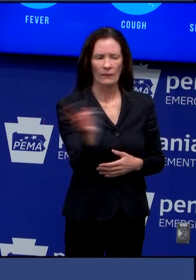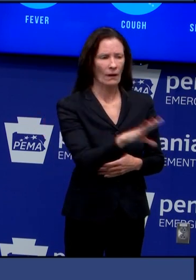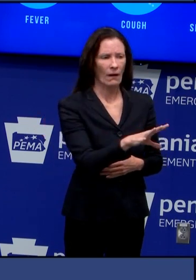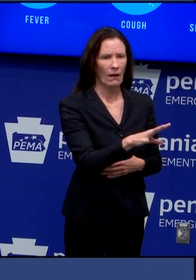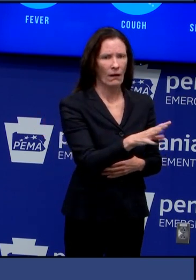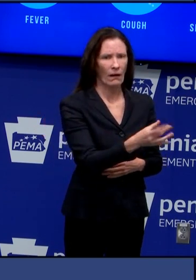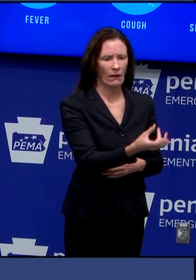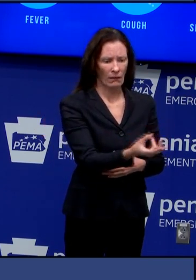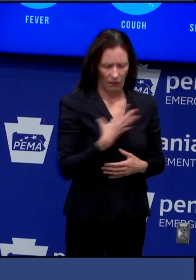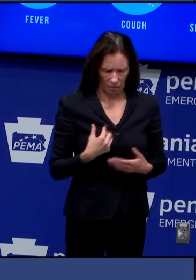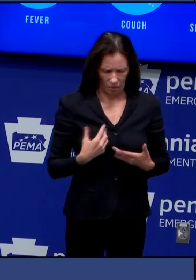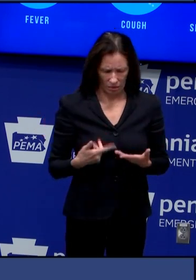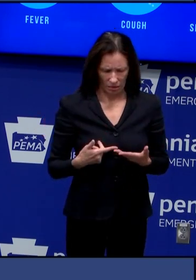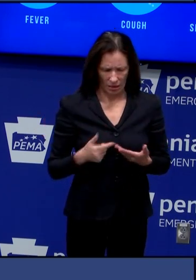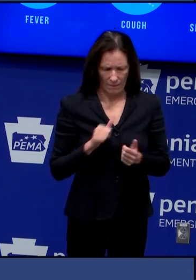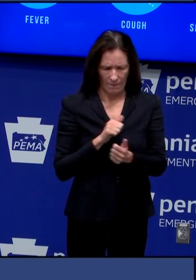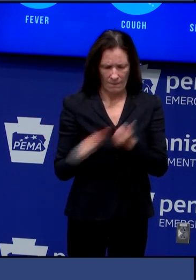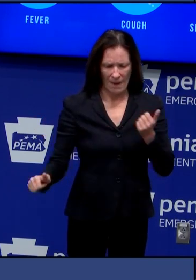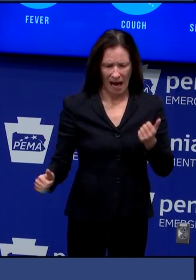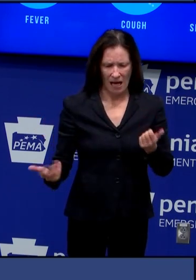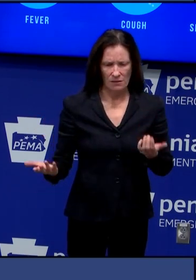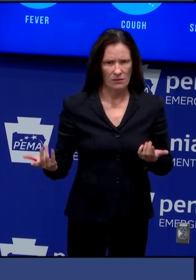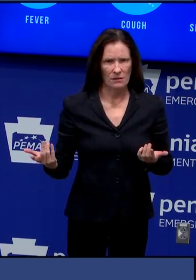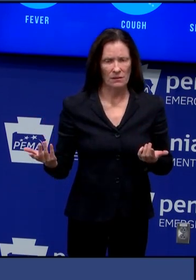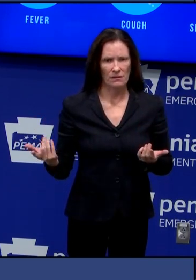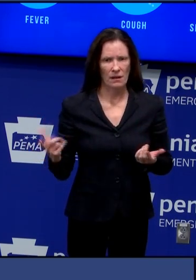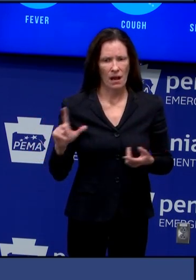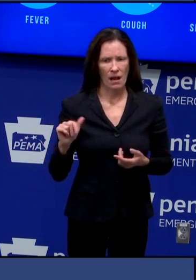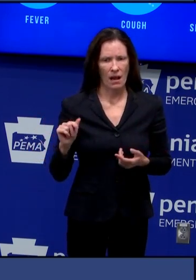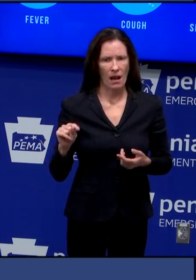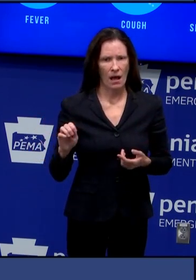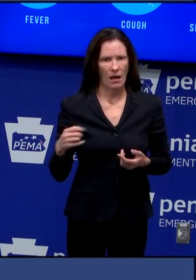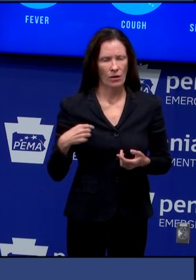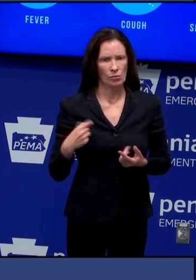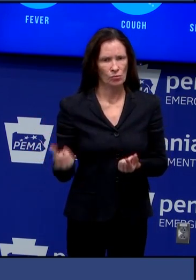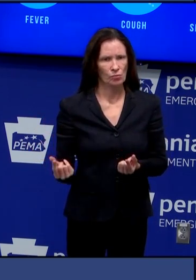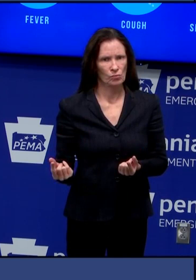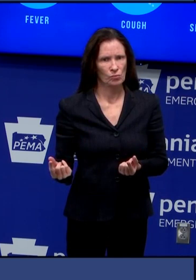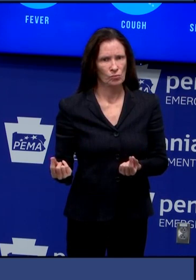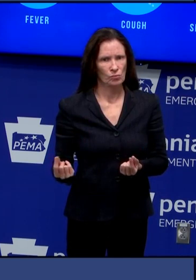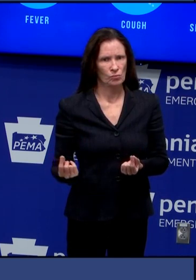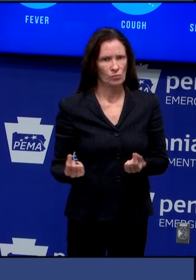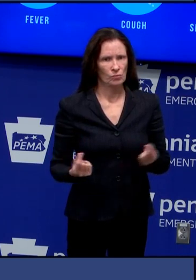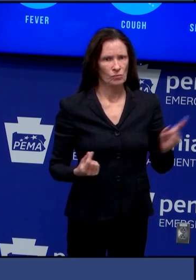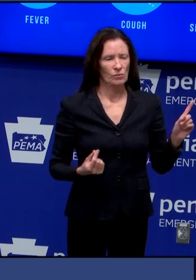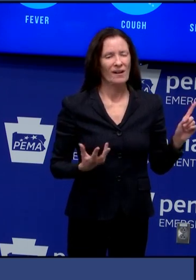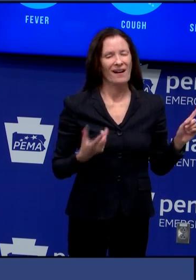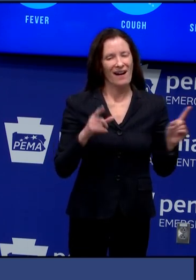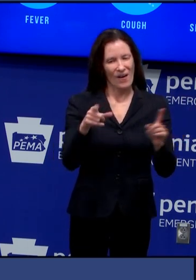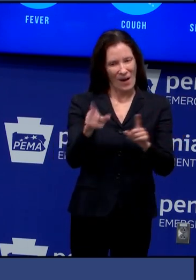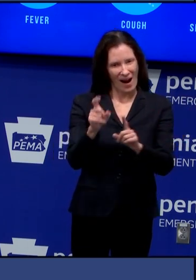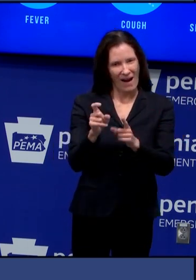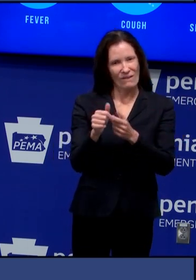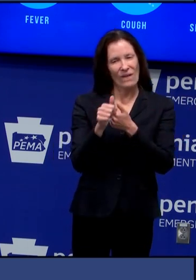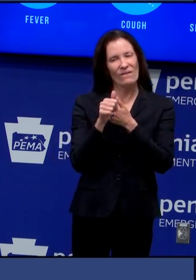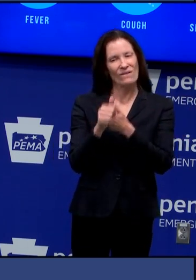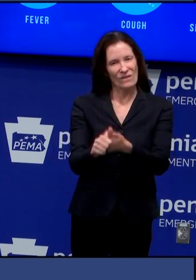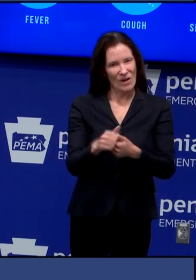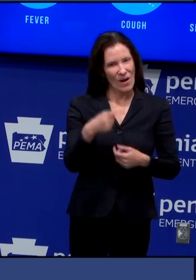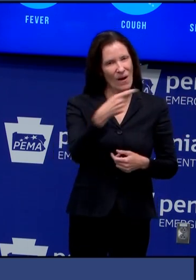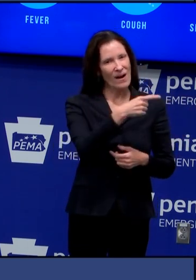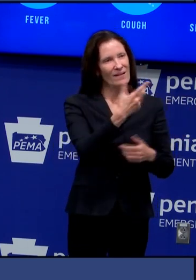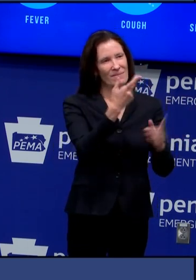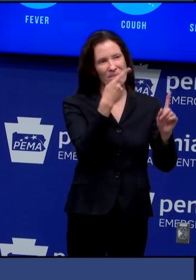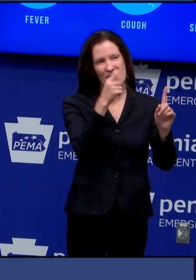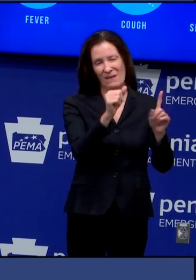so the we we are obligated to follow pennsylvania law and federal law um so that at this